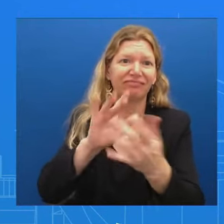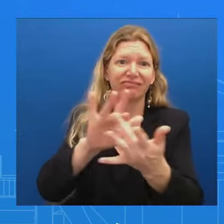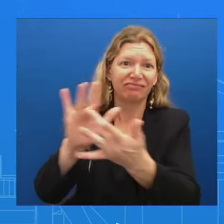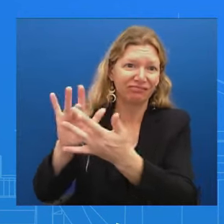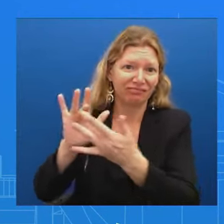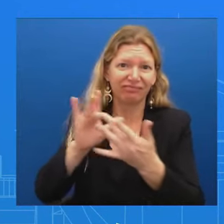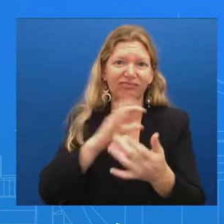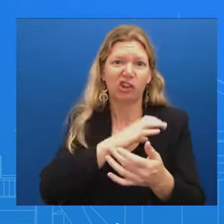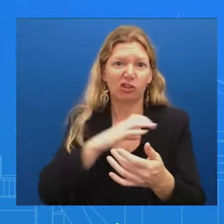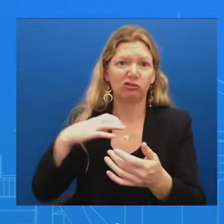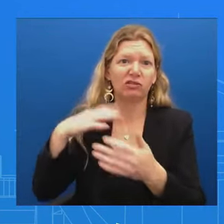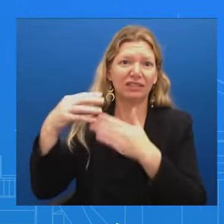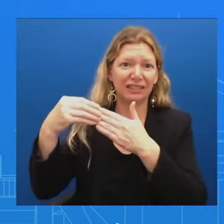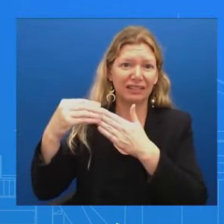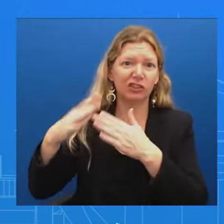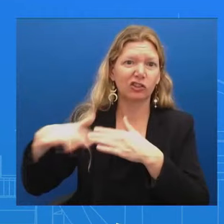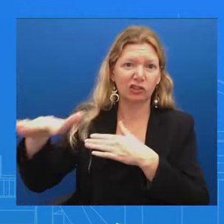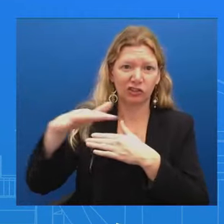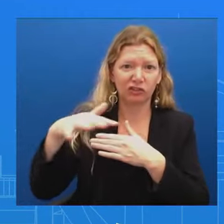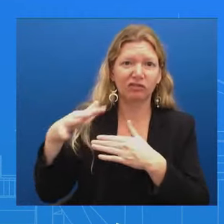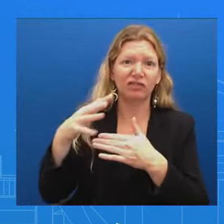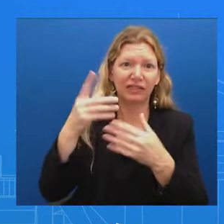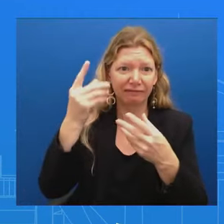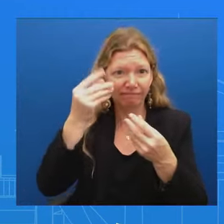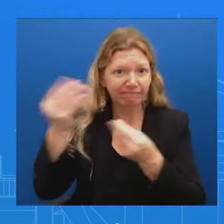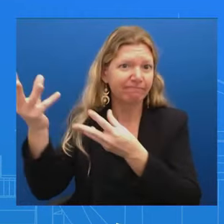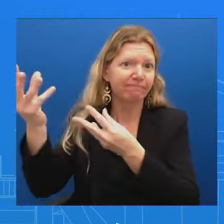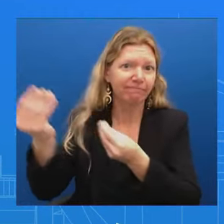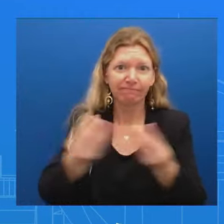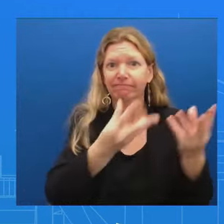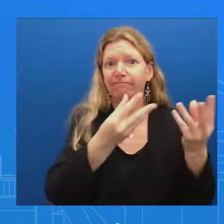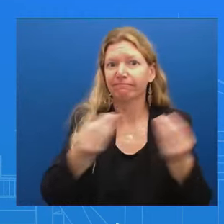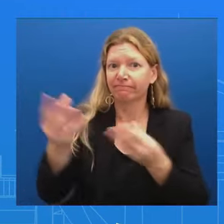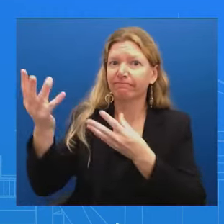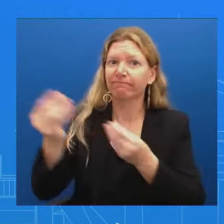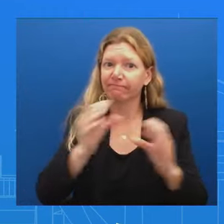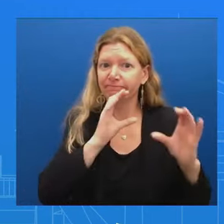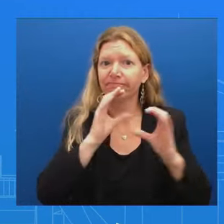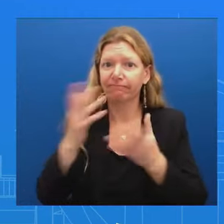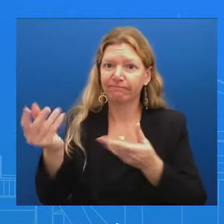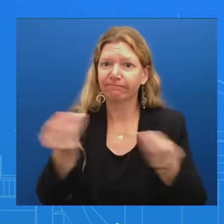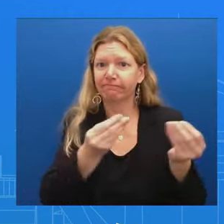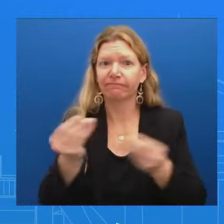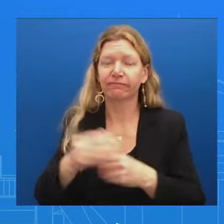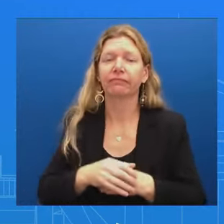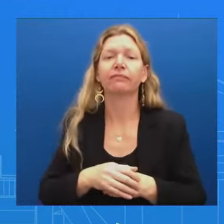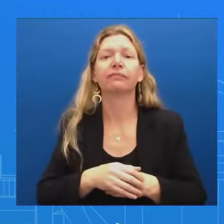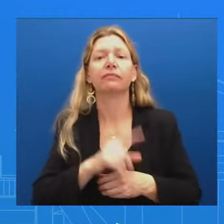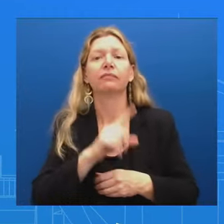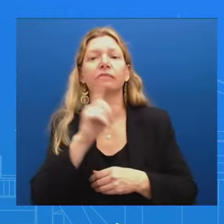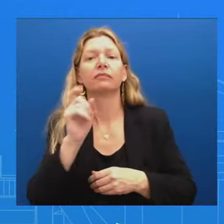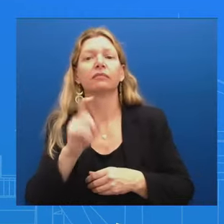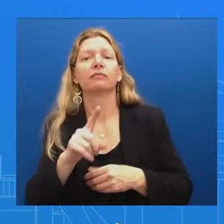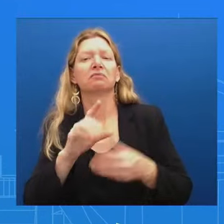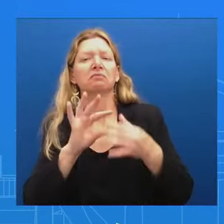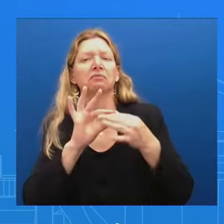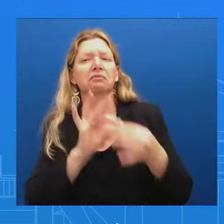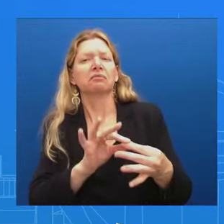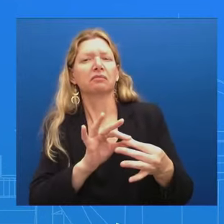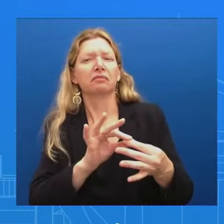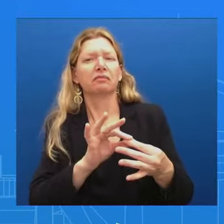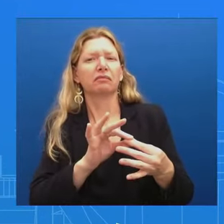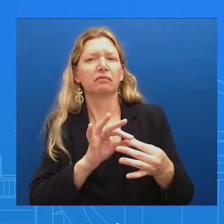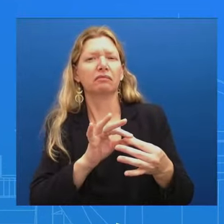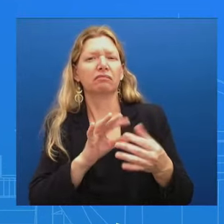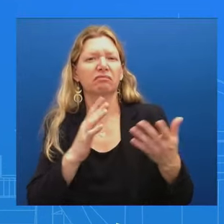Okay Thanks Just two things The first, on the guidance we got for the week There were public events for the President today